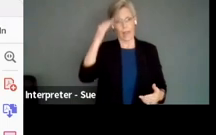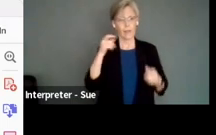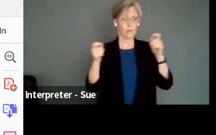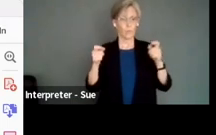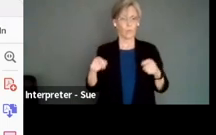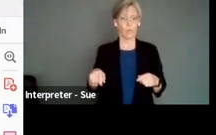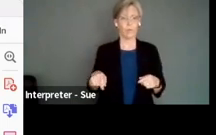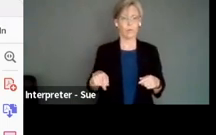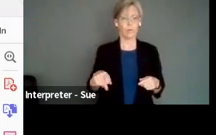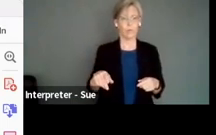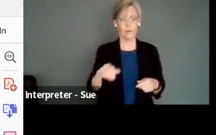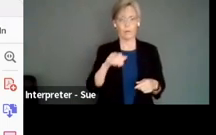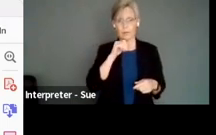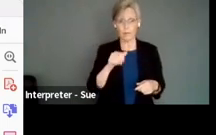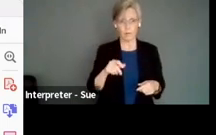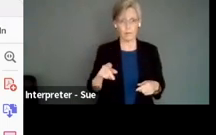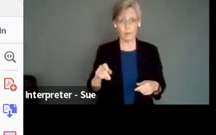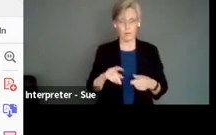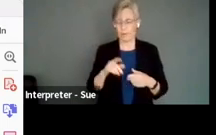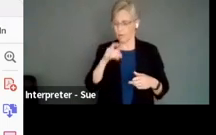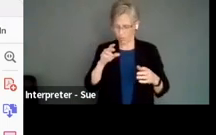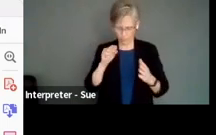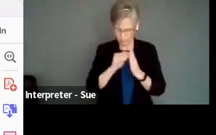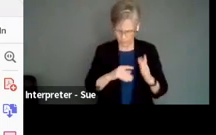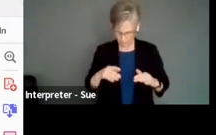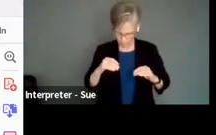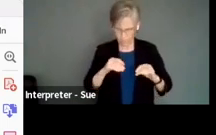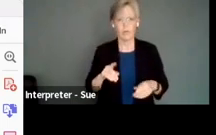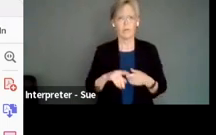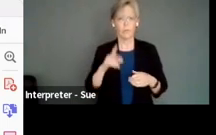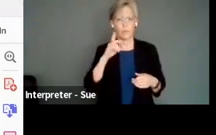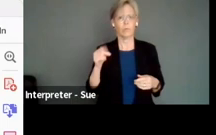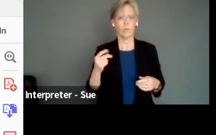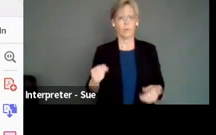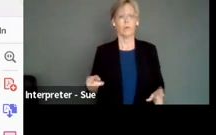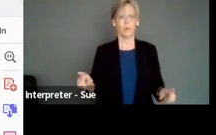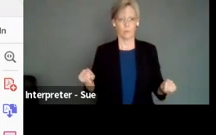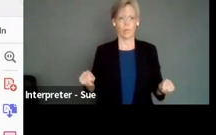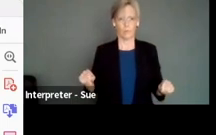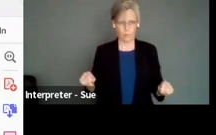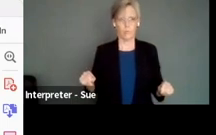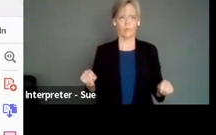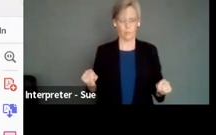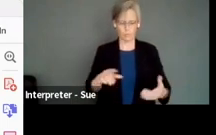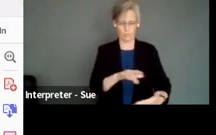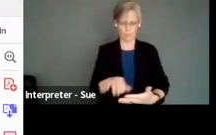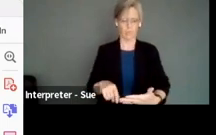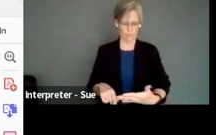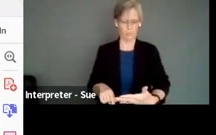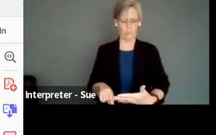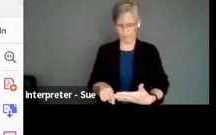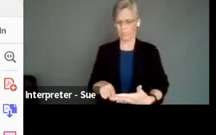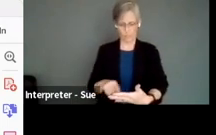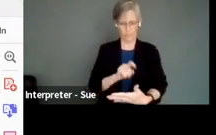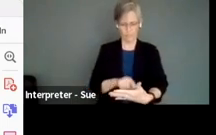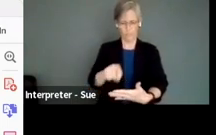they're not going to be recording, they're blocking in the same way. They're going to be doing it one, not at a time on a keyboard, potentially. So you might need to have